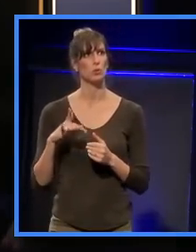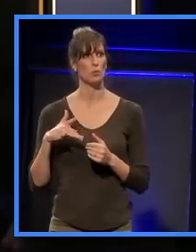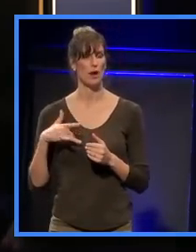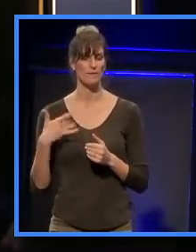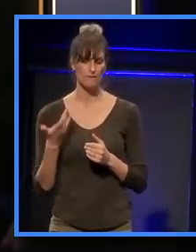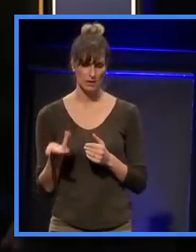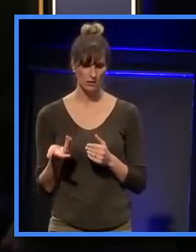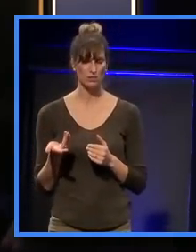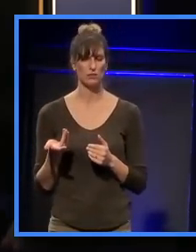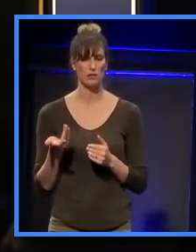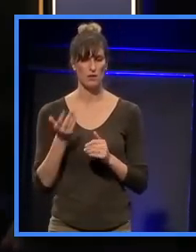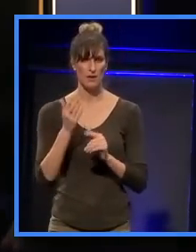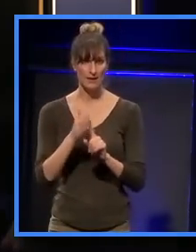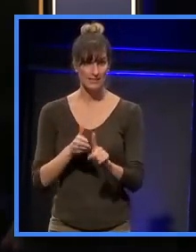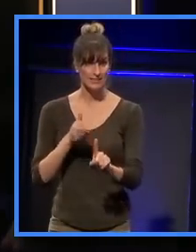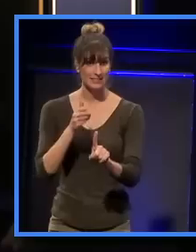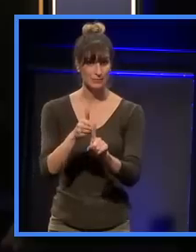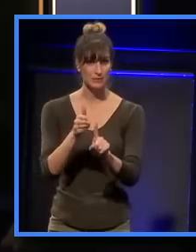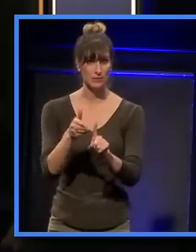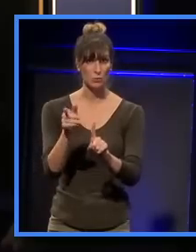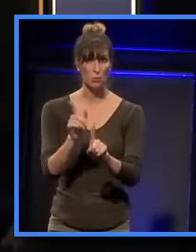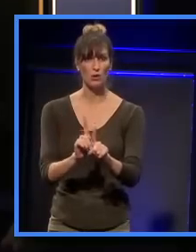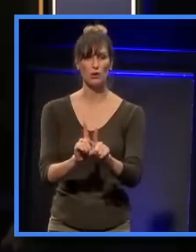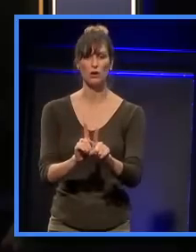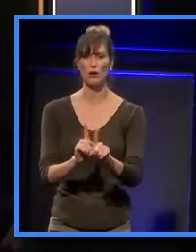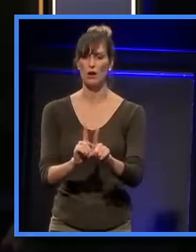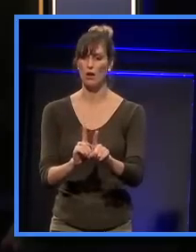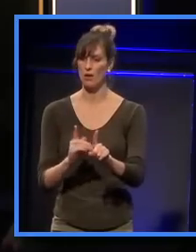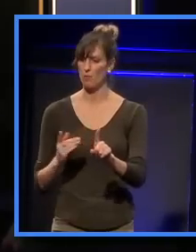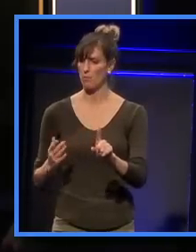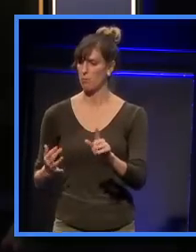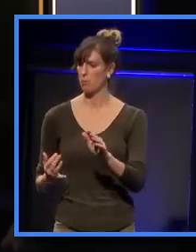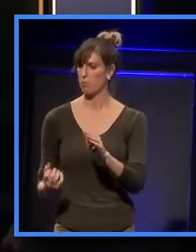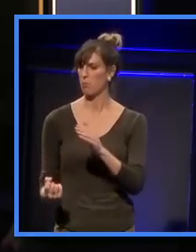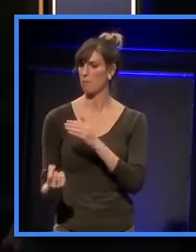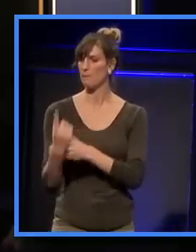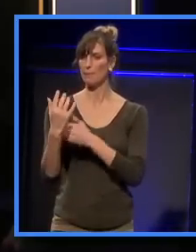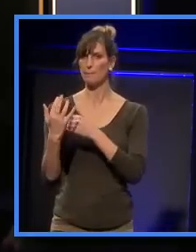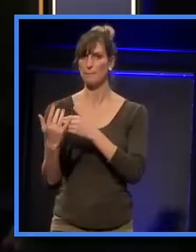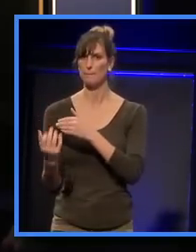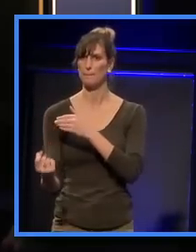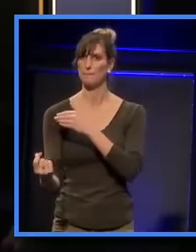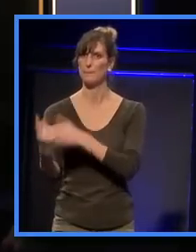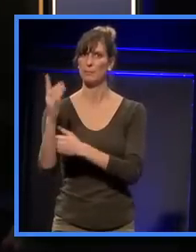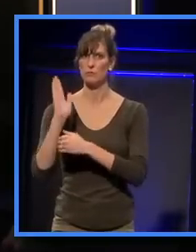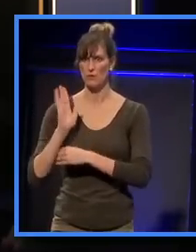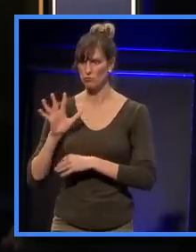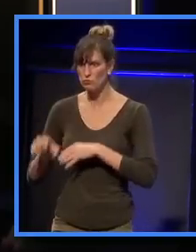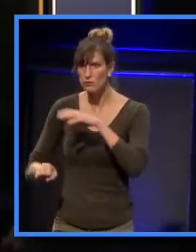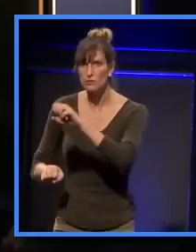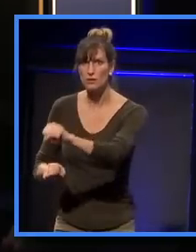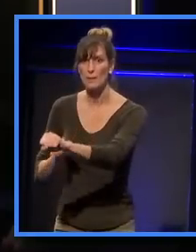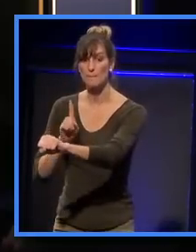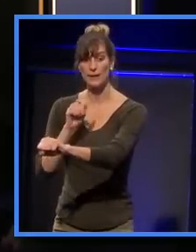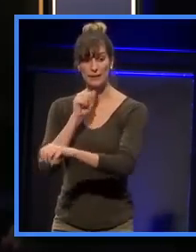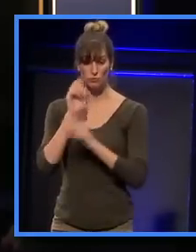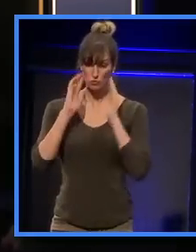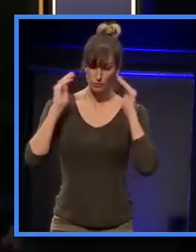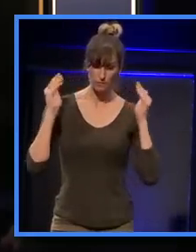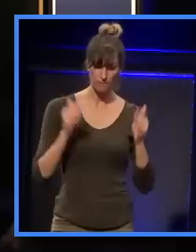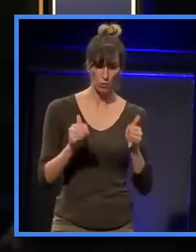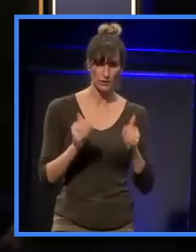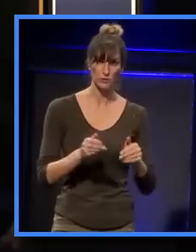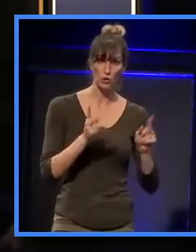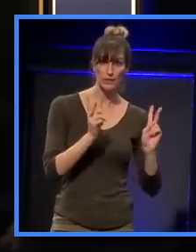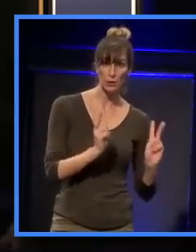are the sort of opportunities that come on once in a while. But if you look after the ordinary, then you have an opportunity to